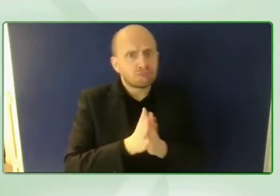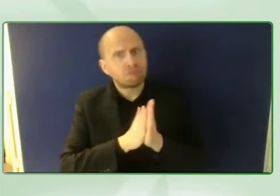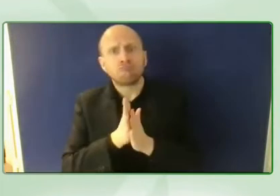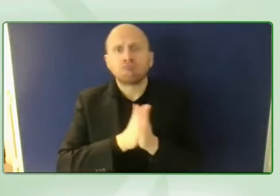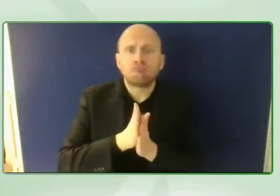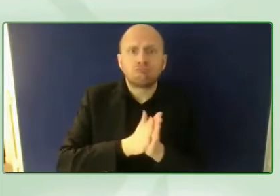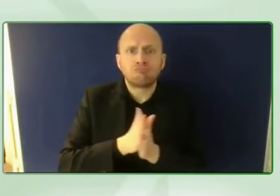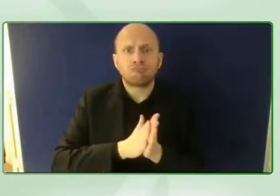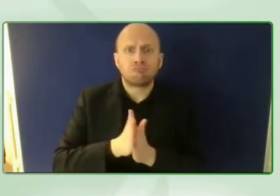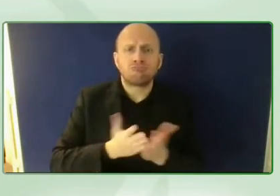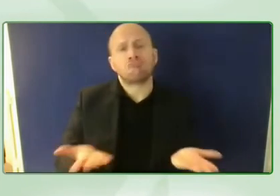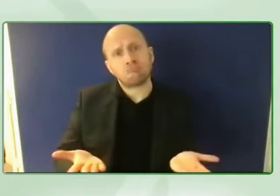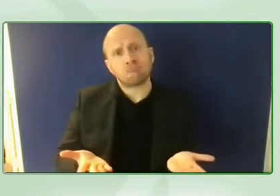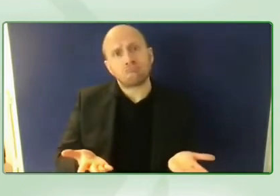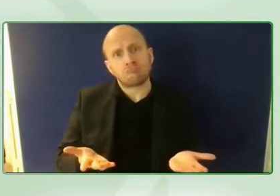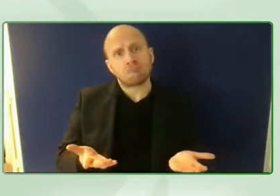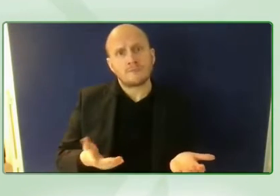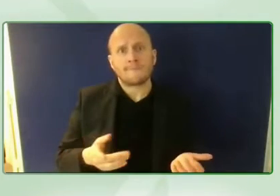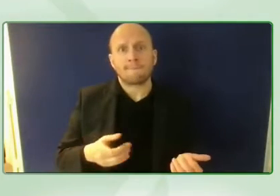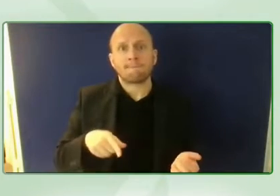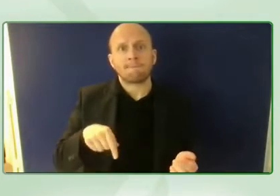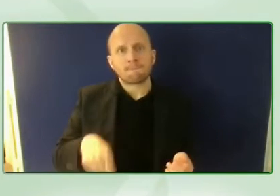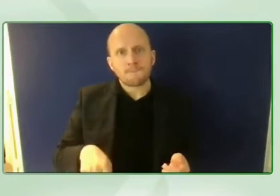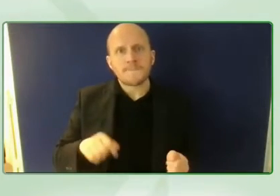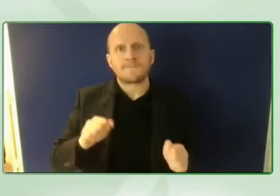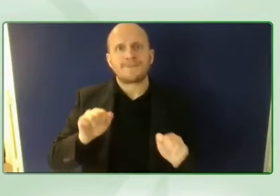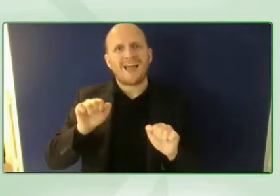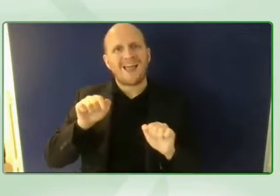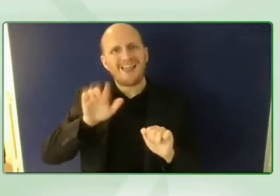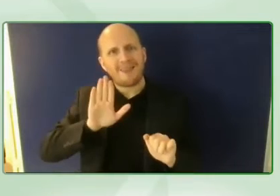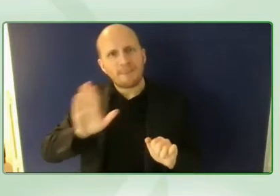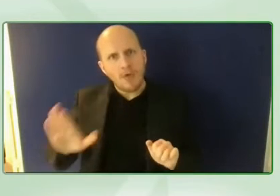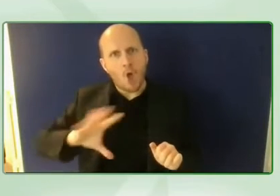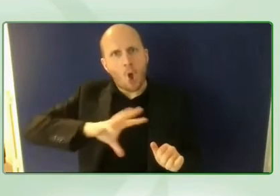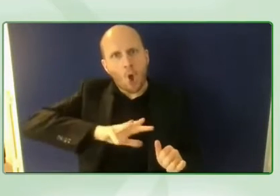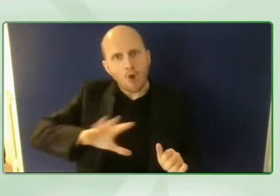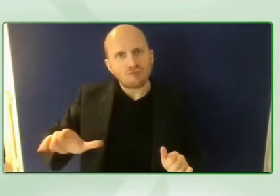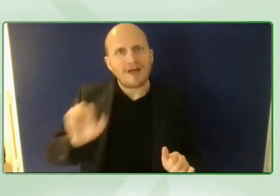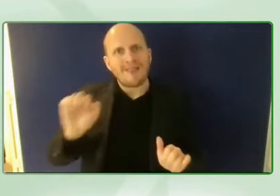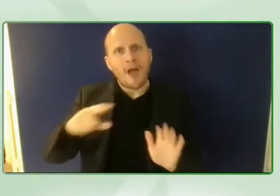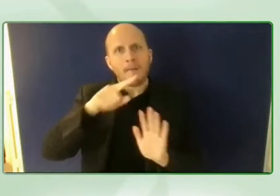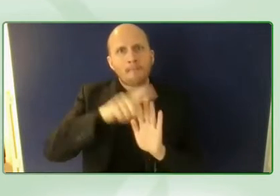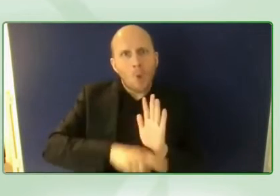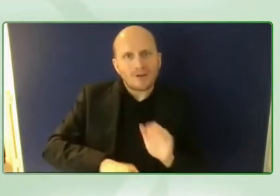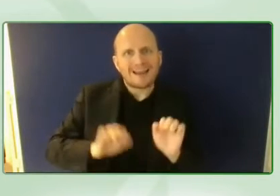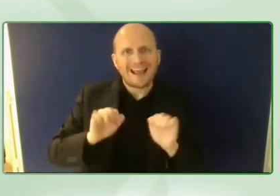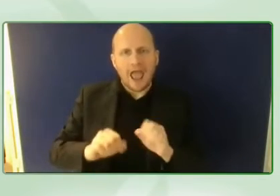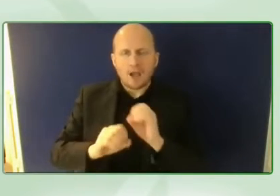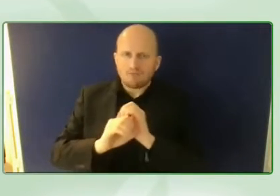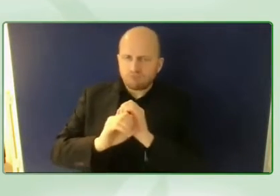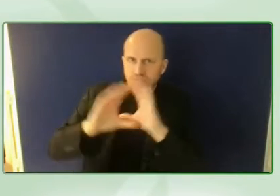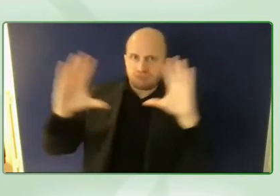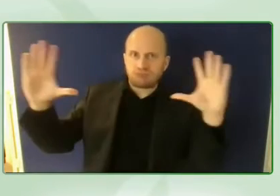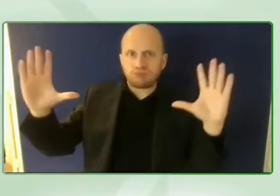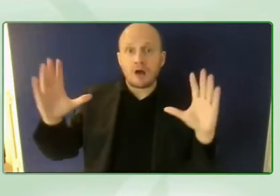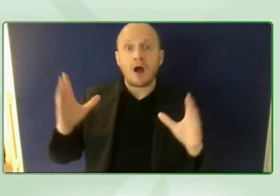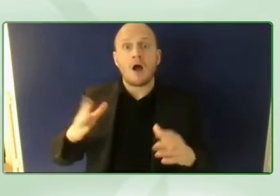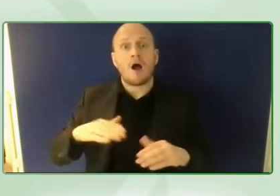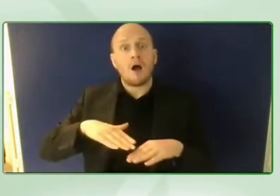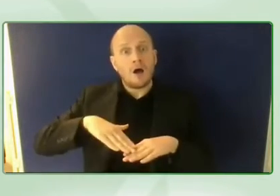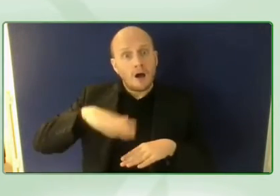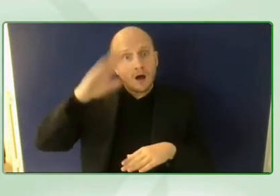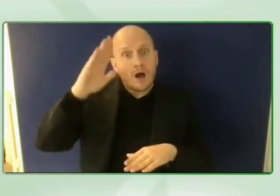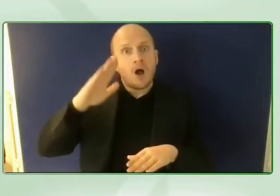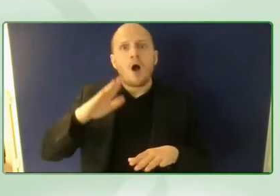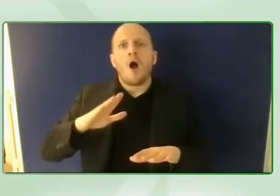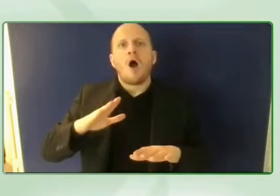develop economically to shape their policies in a way that doesn't build barriers i think is really is fundamental and that's something we've seen campaign